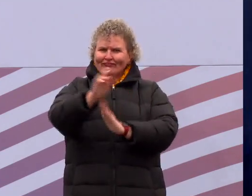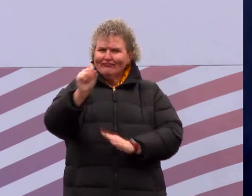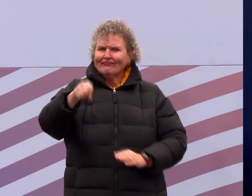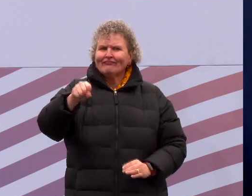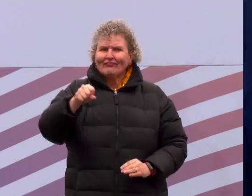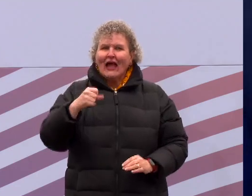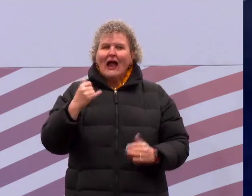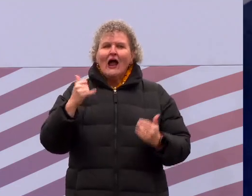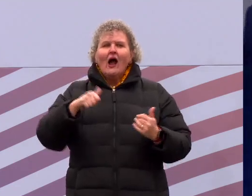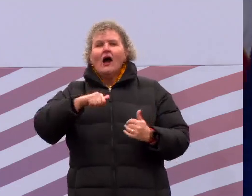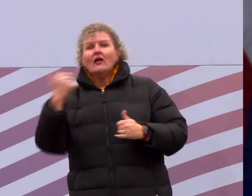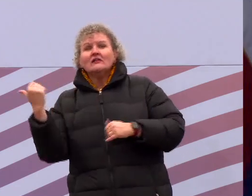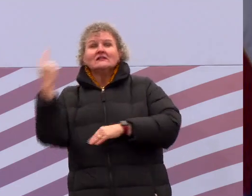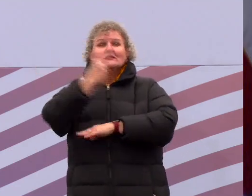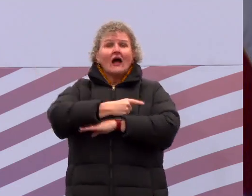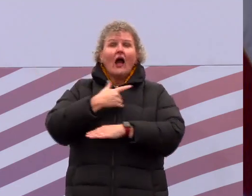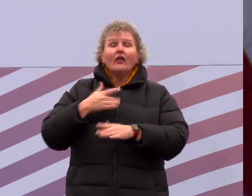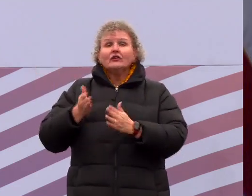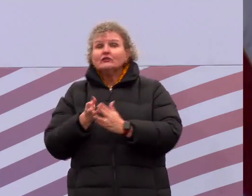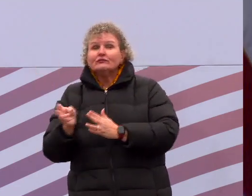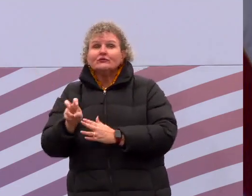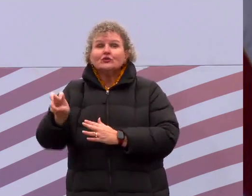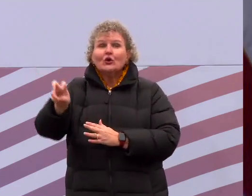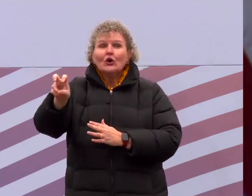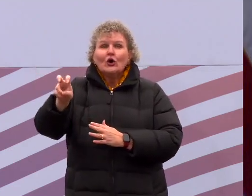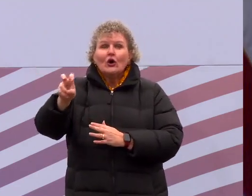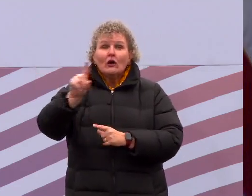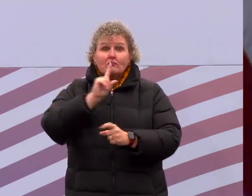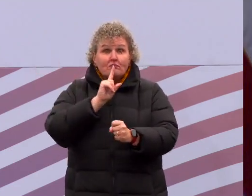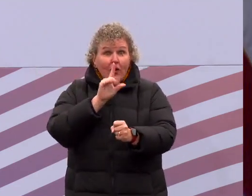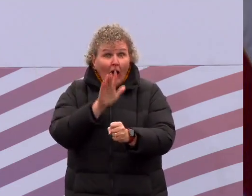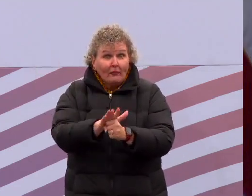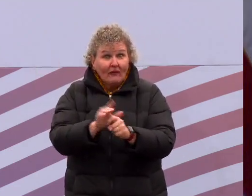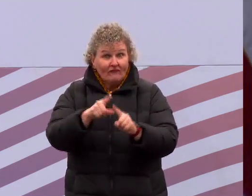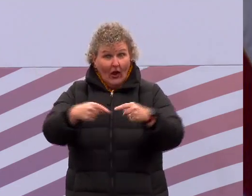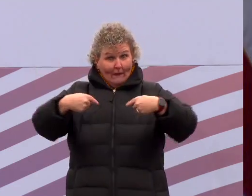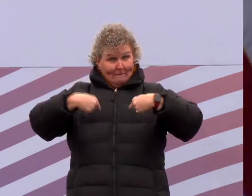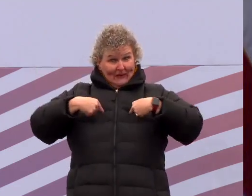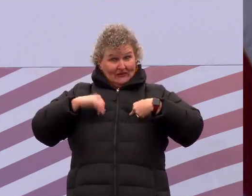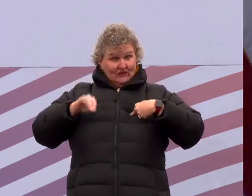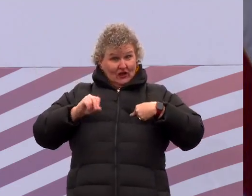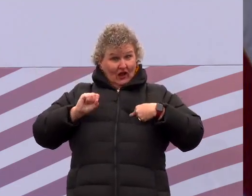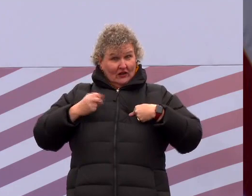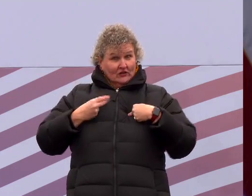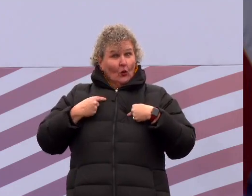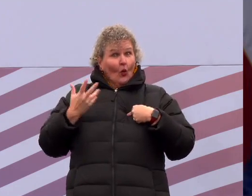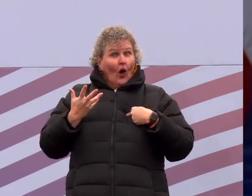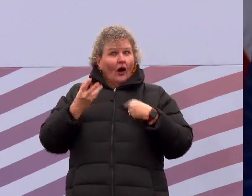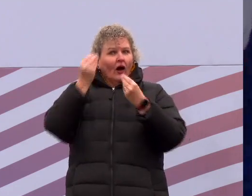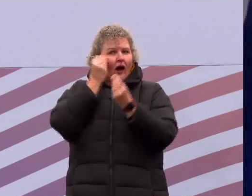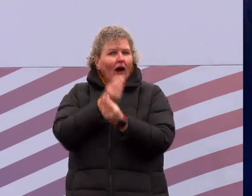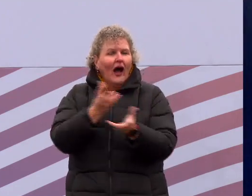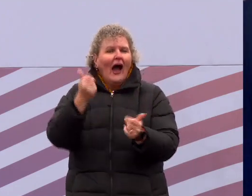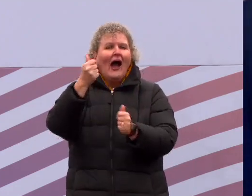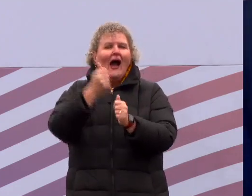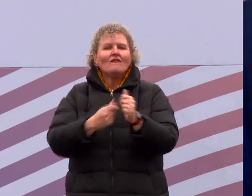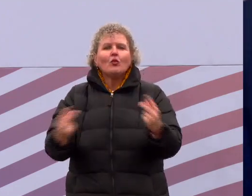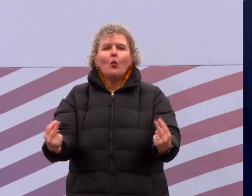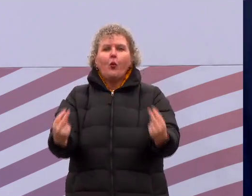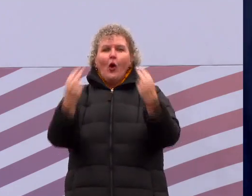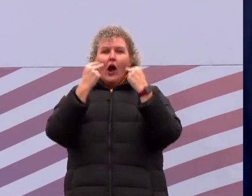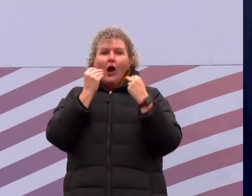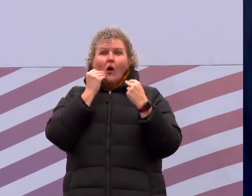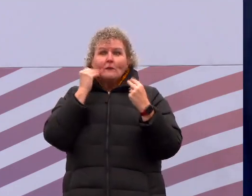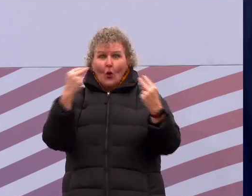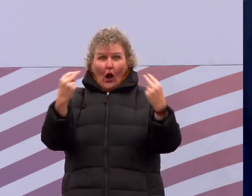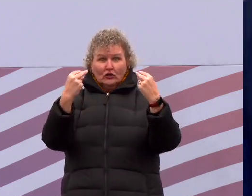Here is one more promise that I'm going to give you on behalf of Josh and I and everyone watching at home. We won't let